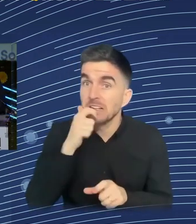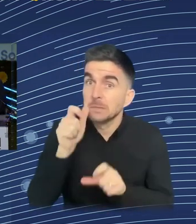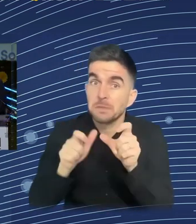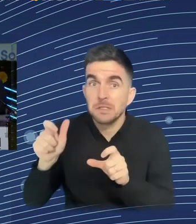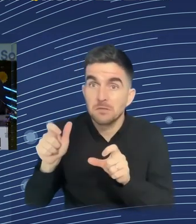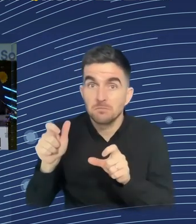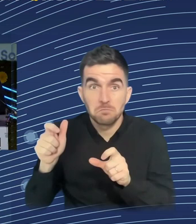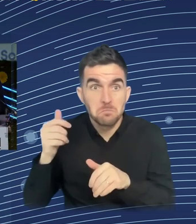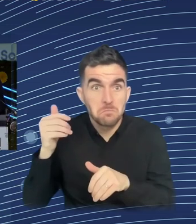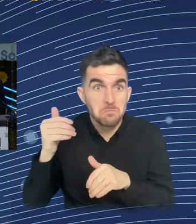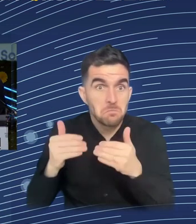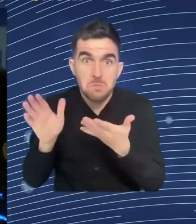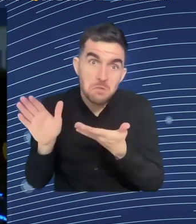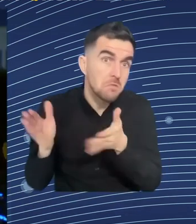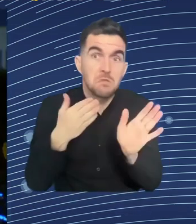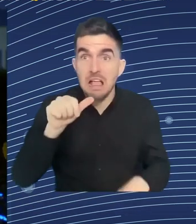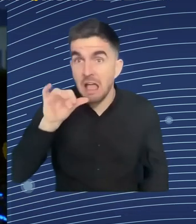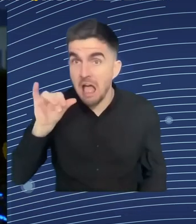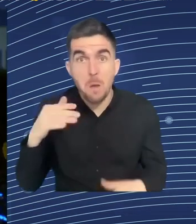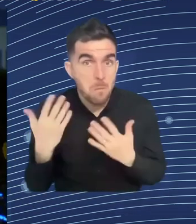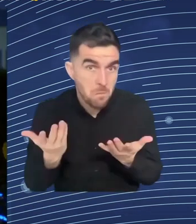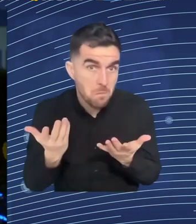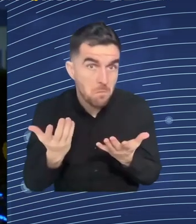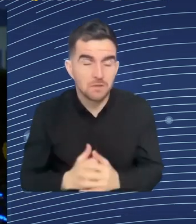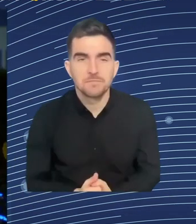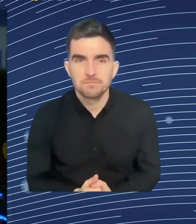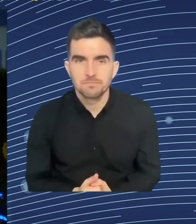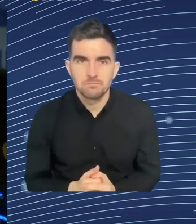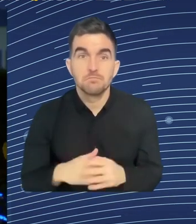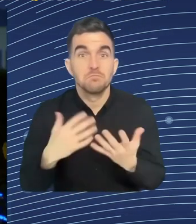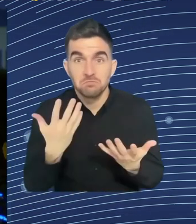AI, and that's why they have the conference that was just mentioned.